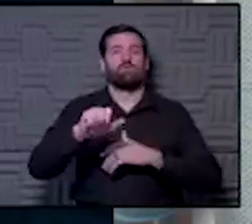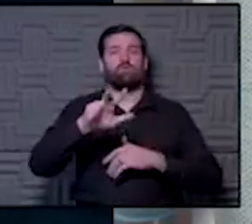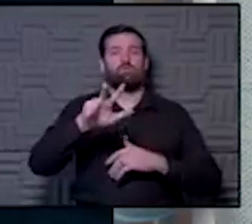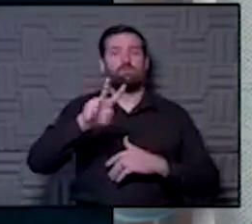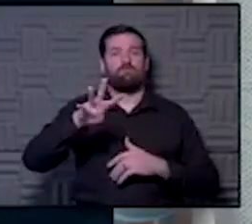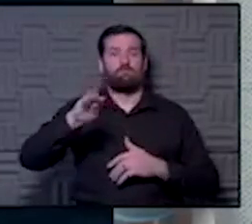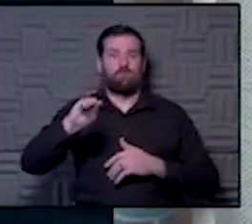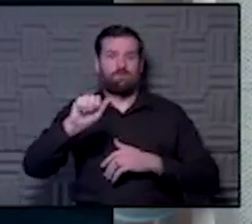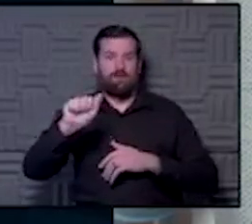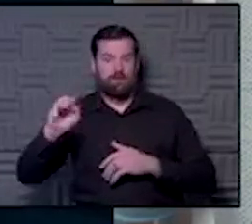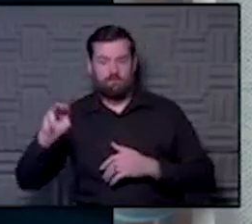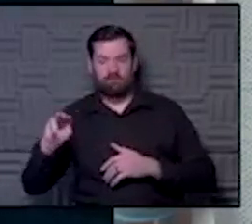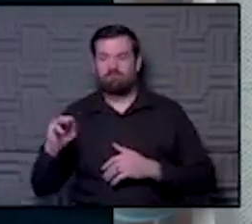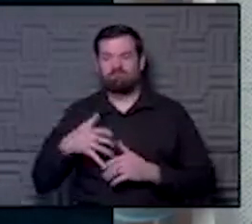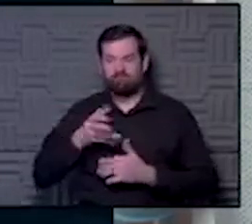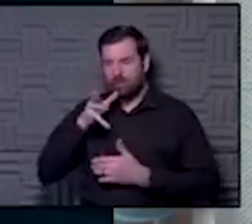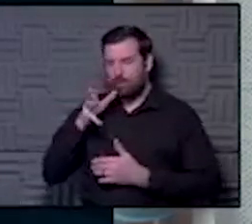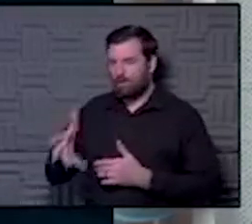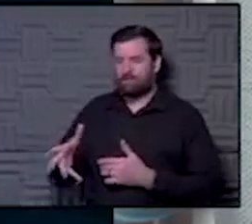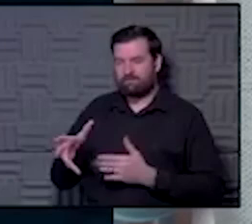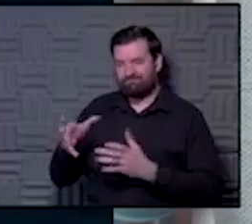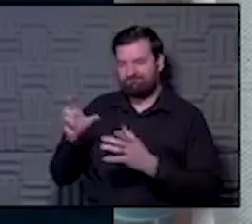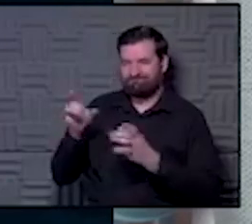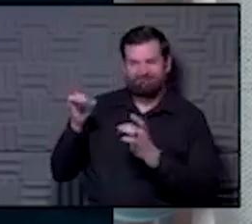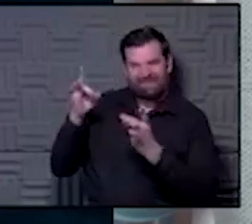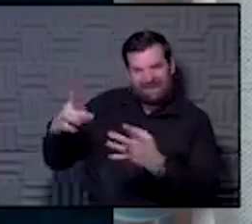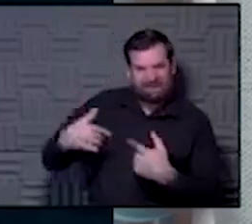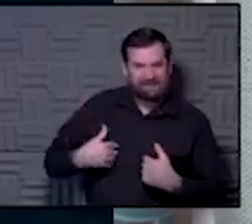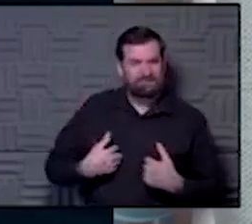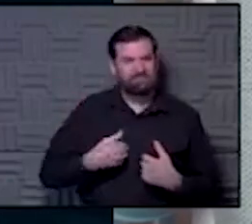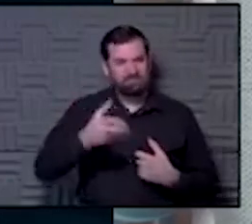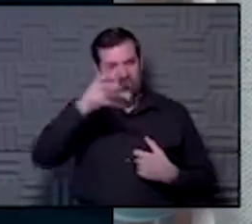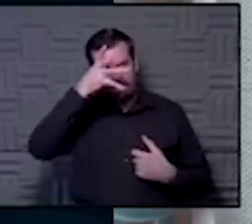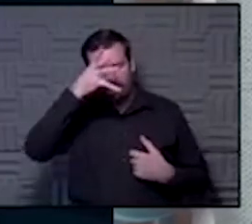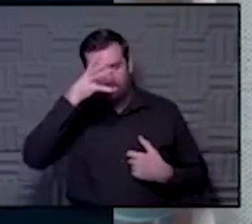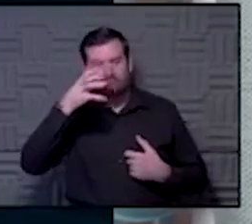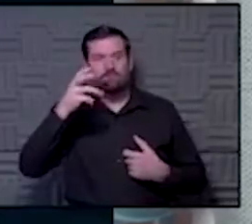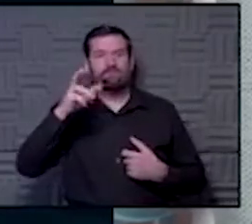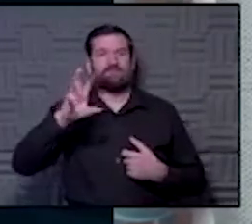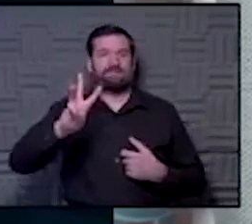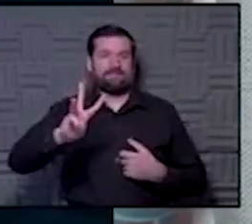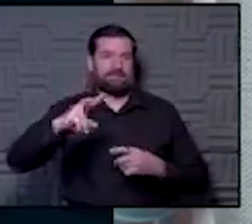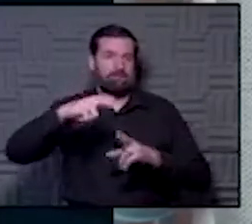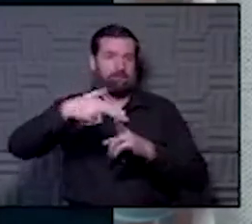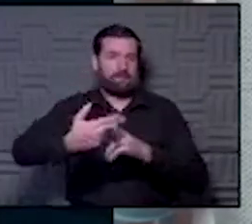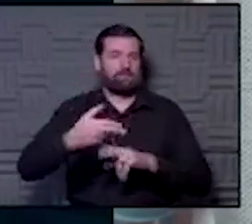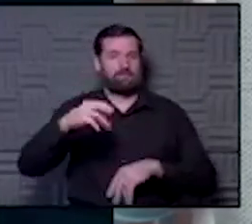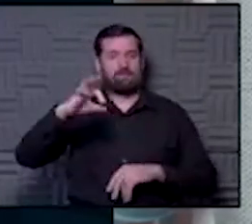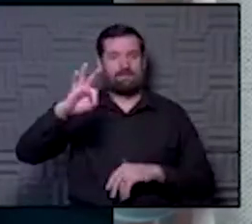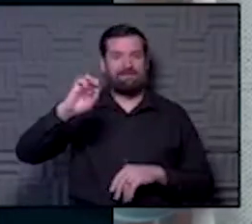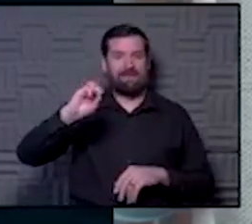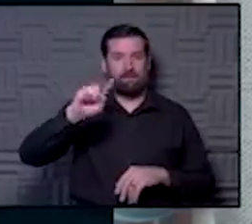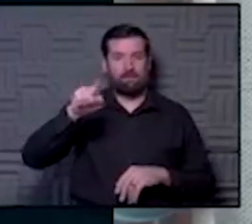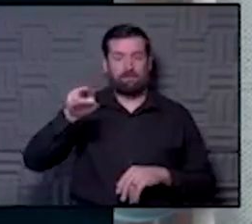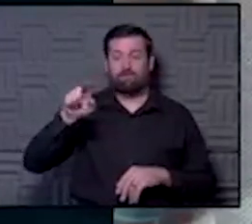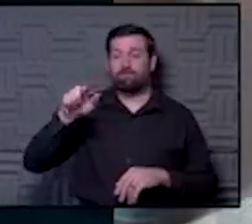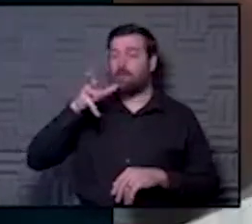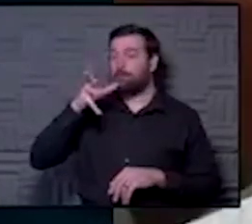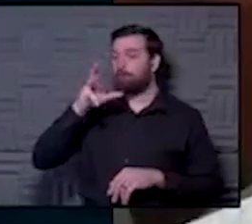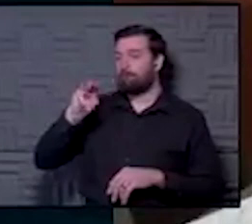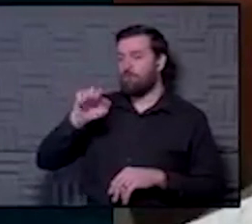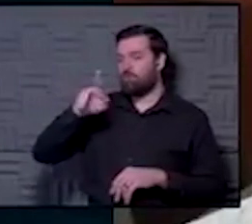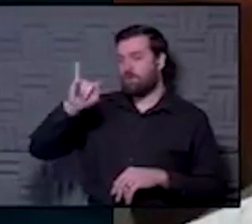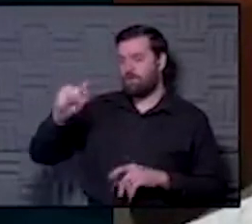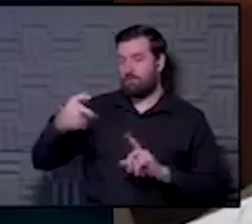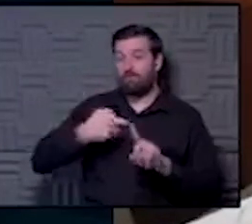obstetrician. She's going to hate me for not being able to say that name correctly. It's a male, six pounds, nine ounces. Mom's is Maria and she's